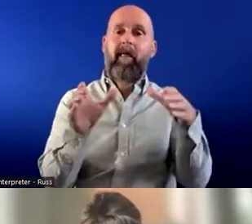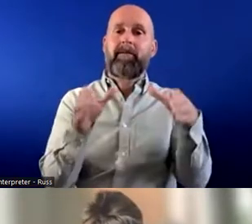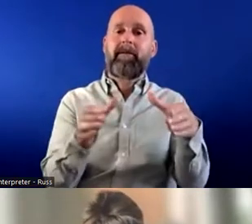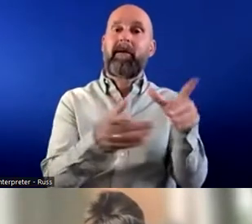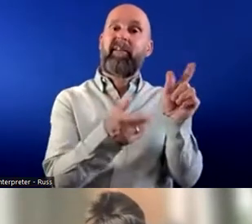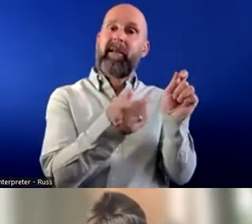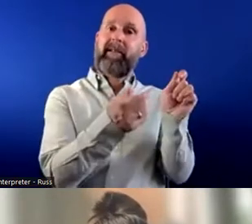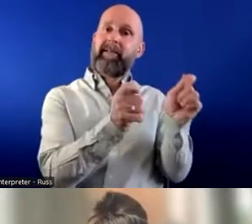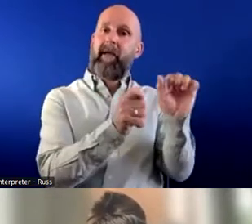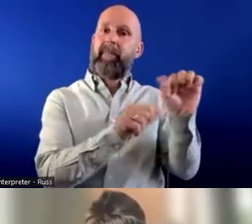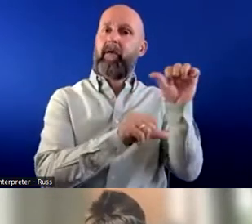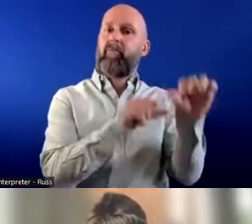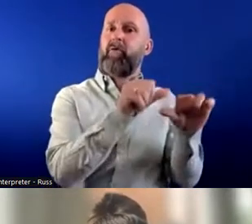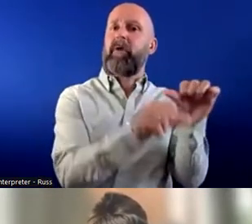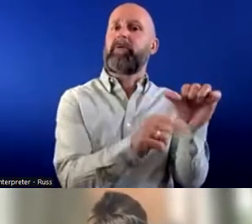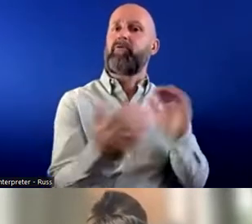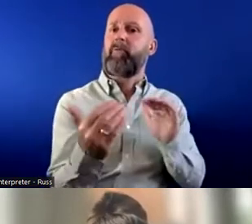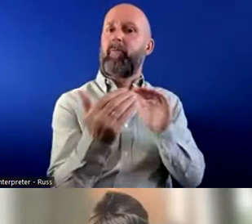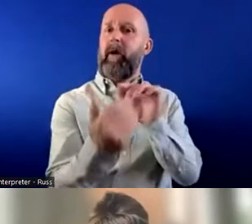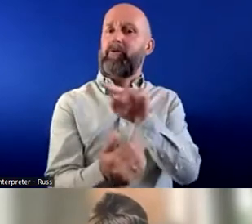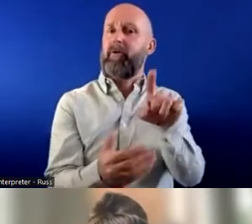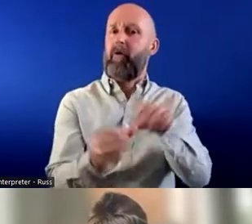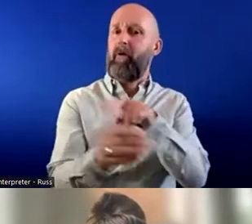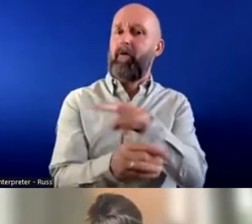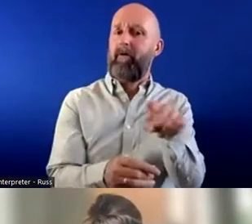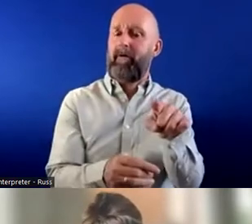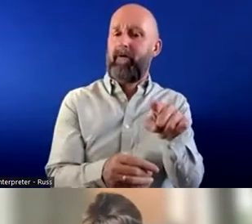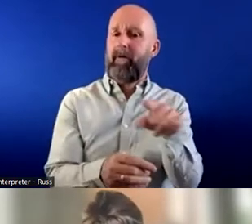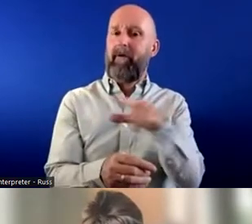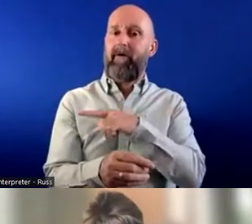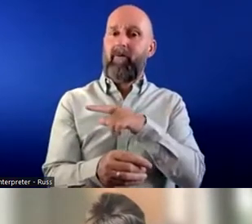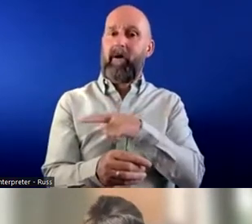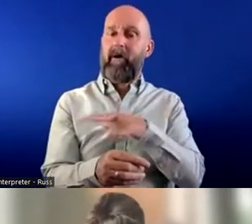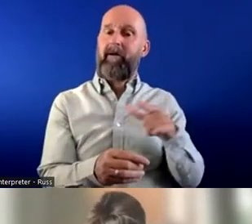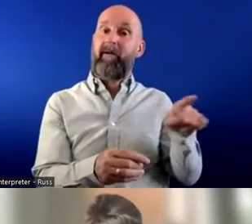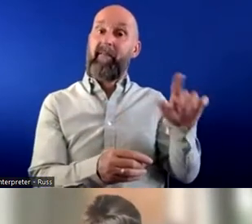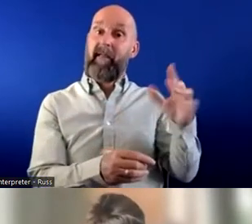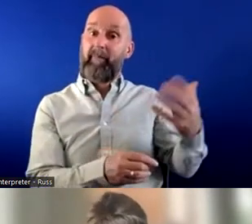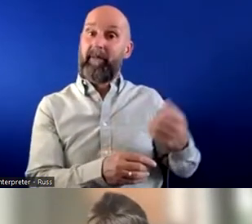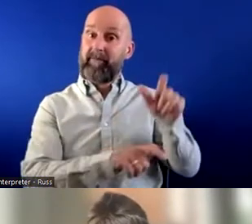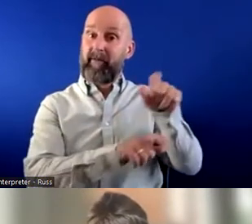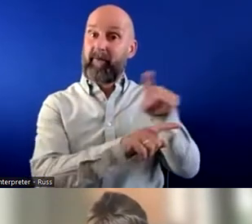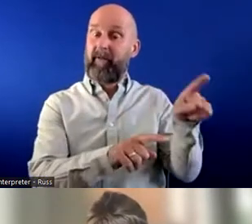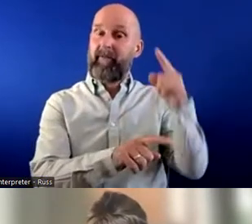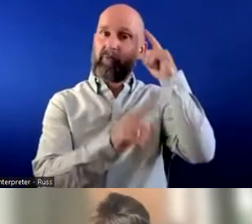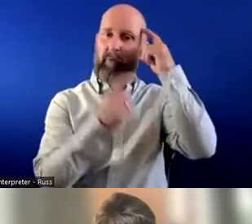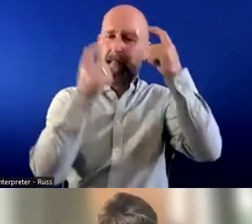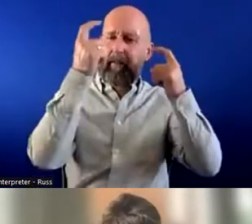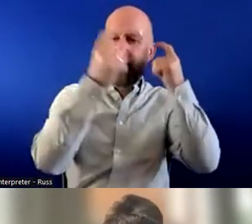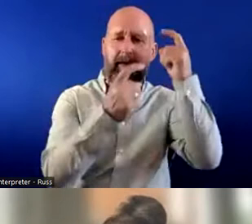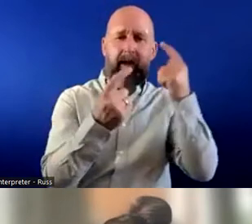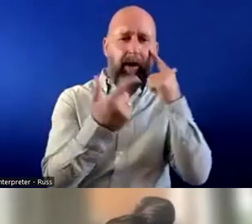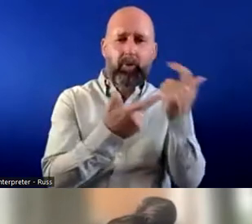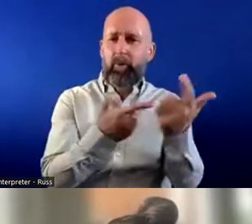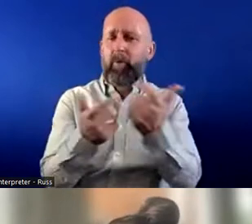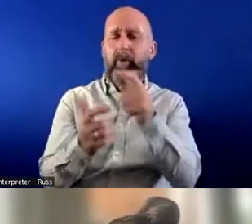their recruitment processes accordingly and there is nobody more entrepreneurial than business people so they just need to get their thinking hat how to do it and we